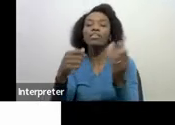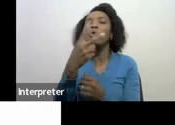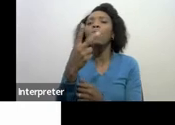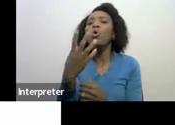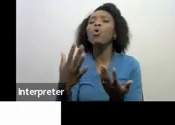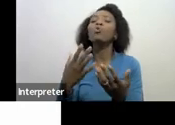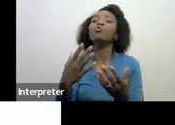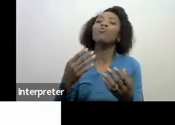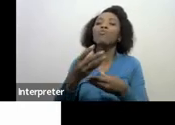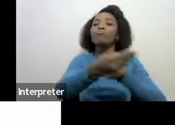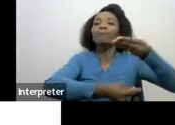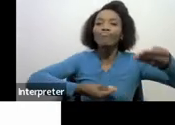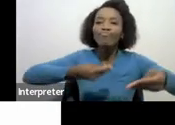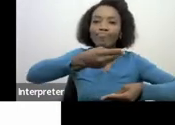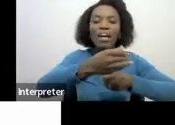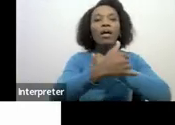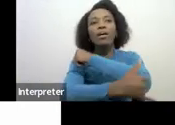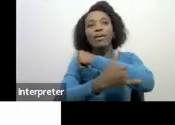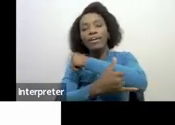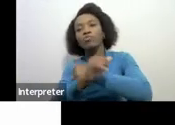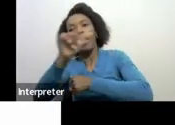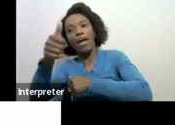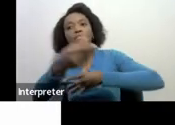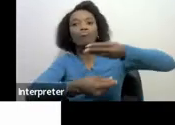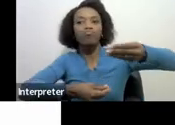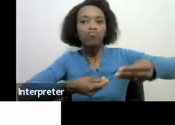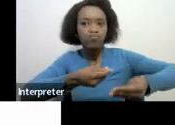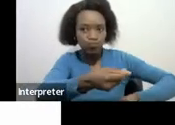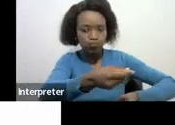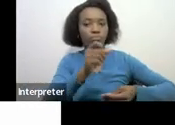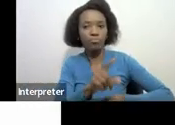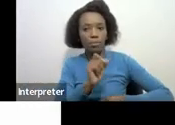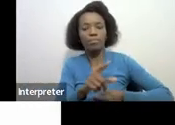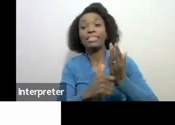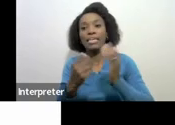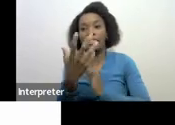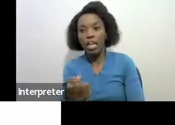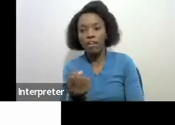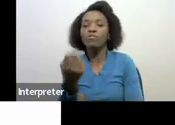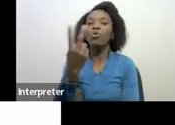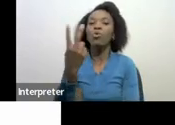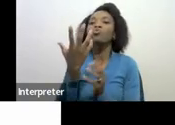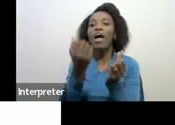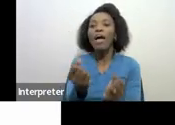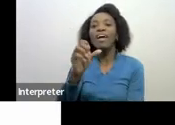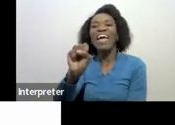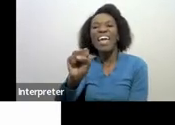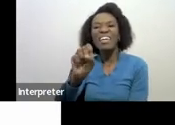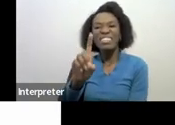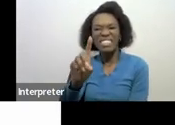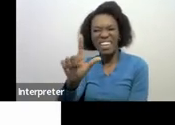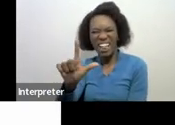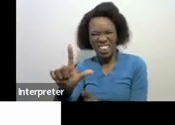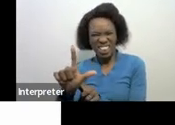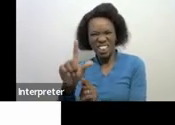that we have purchased from other countries and then we also collect SDL which is skills development levy and